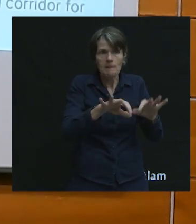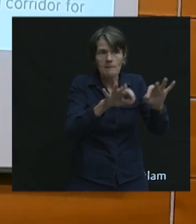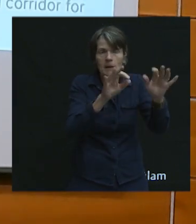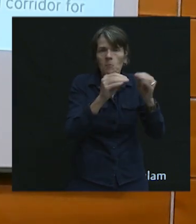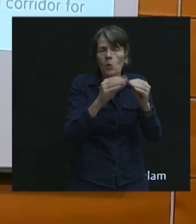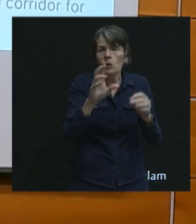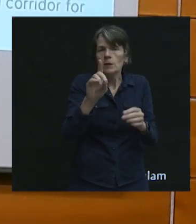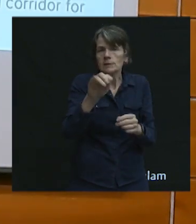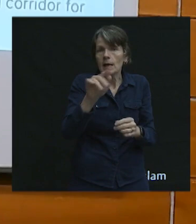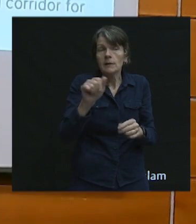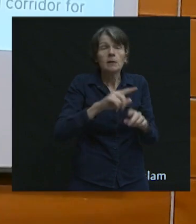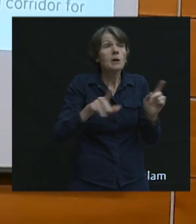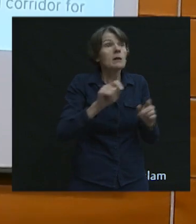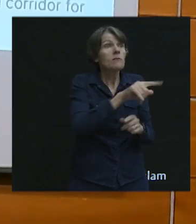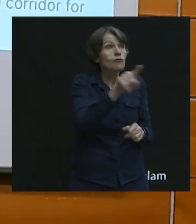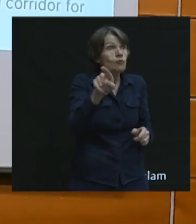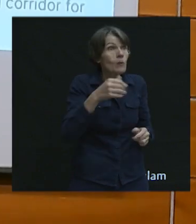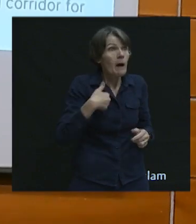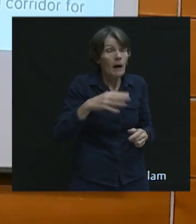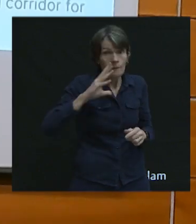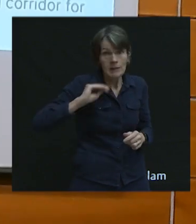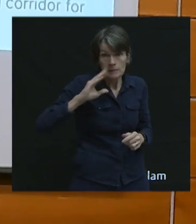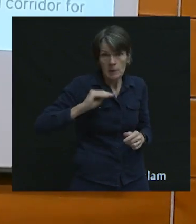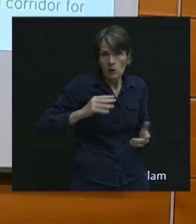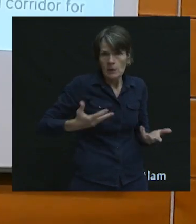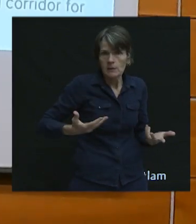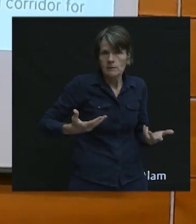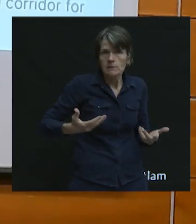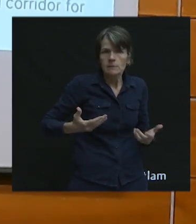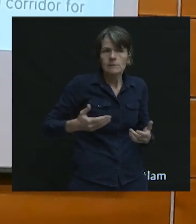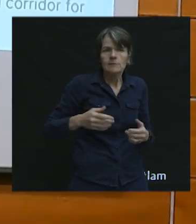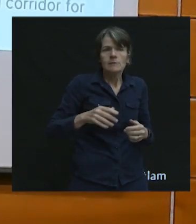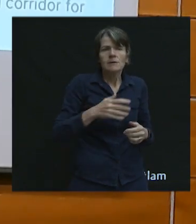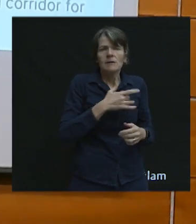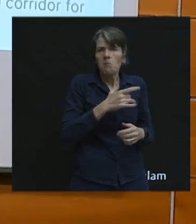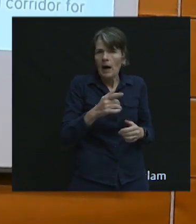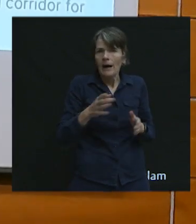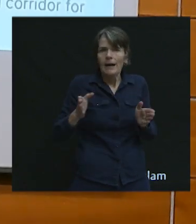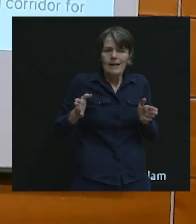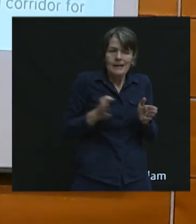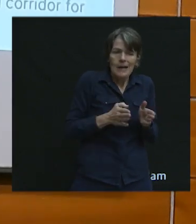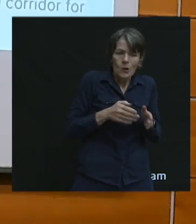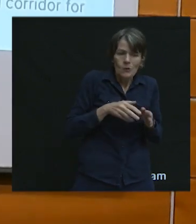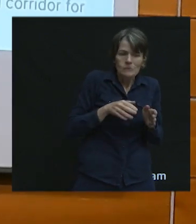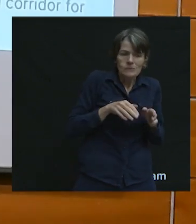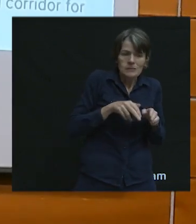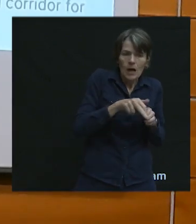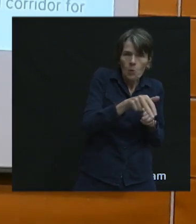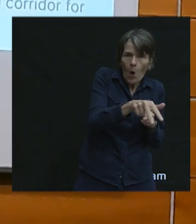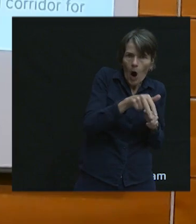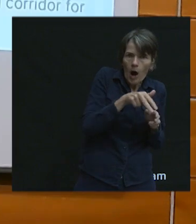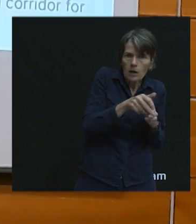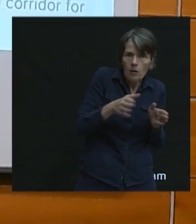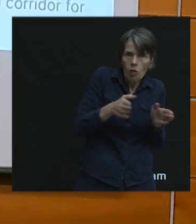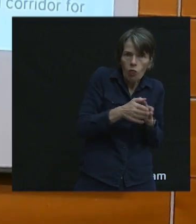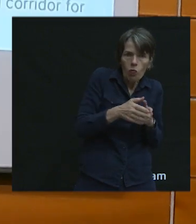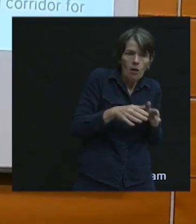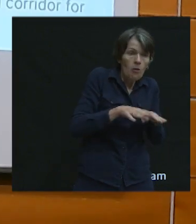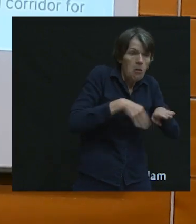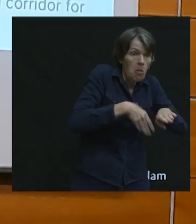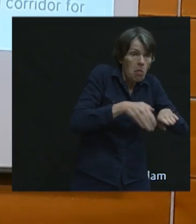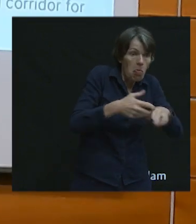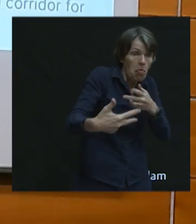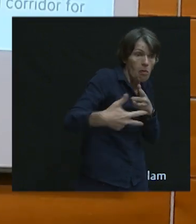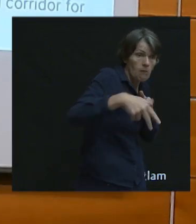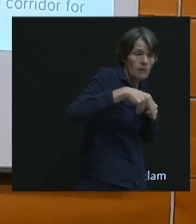if you've experienced this, these locations, they tend to be on narrow sidewalks in my experience. And so, understanding the locations of